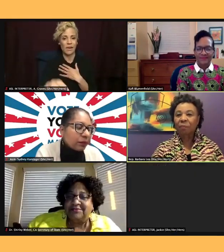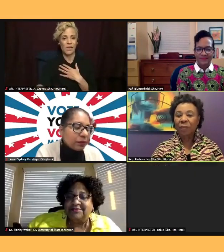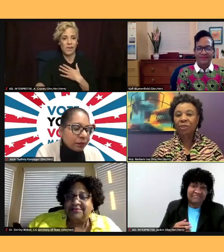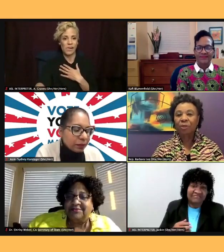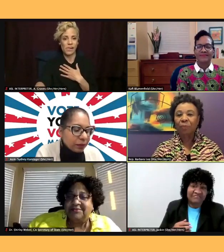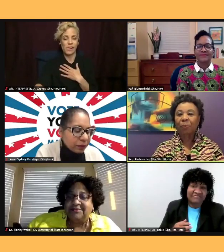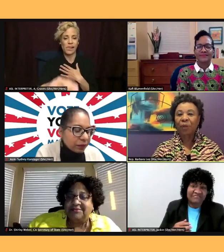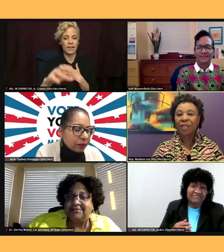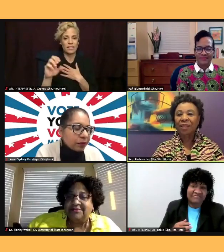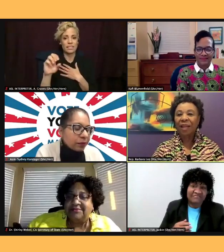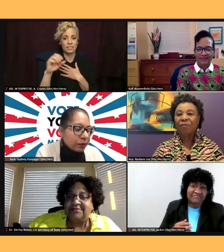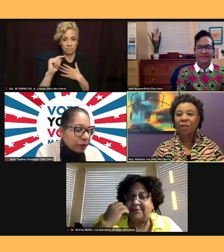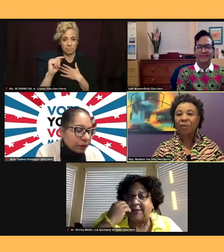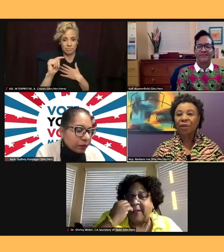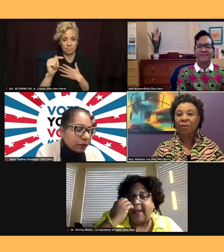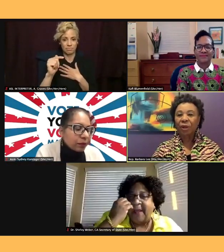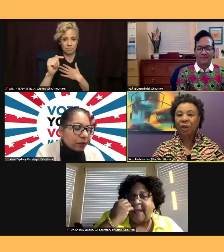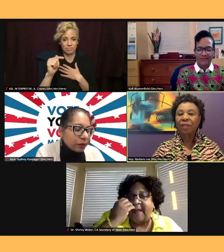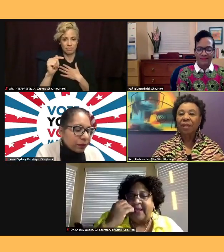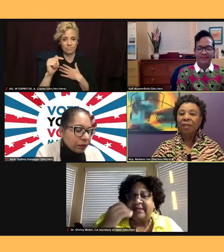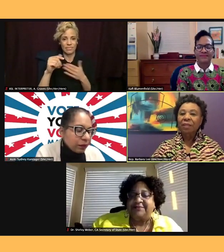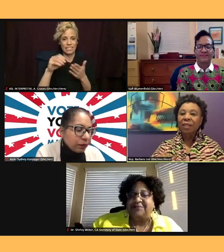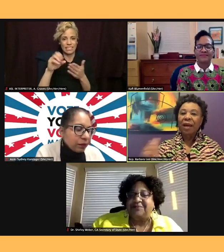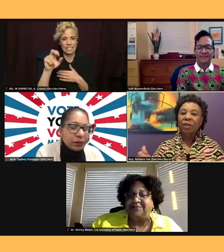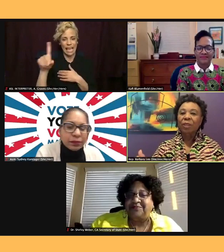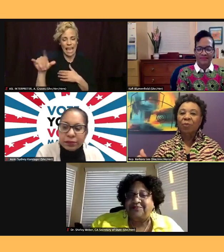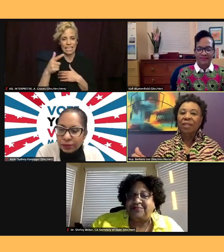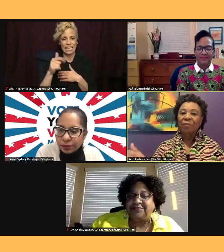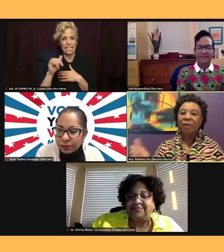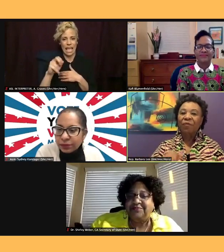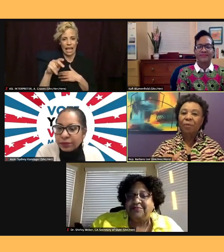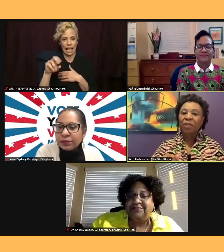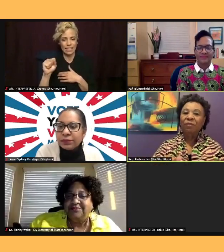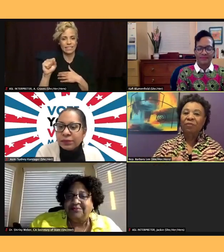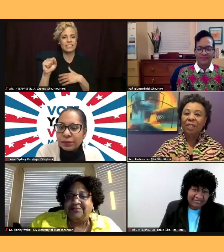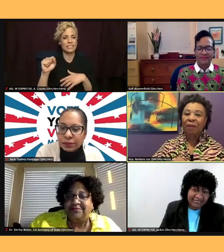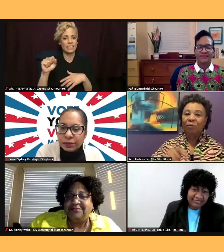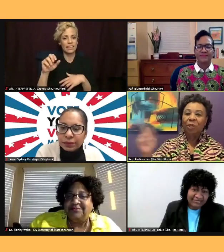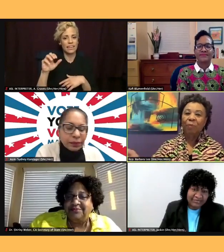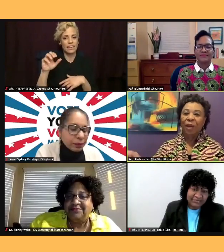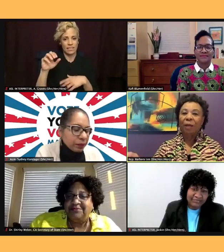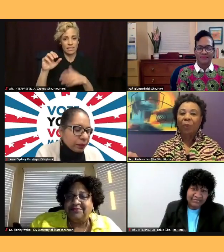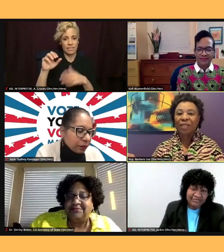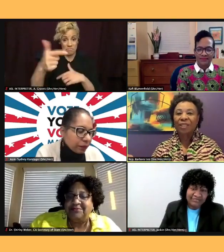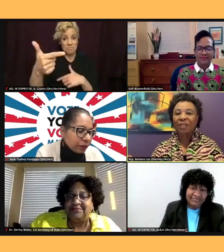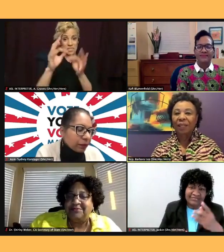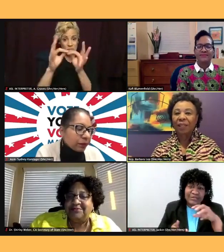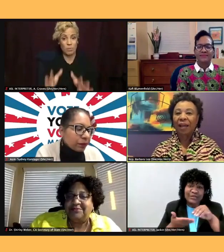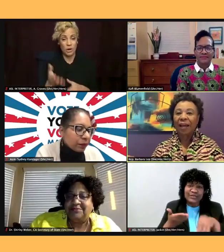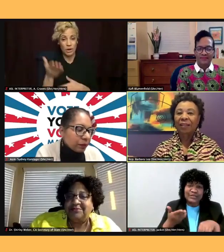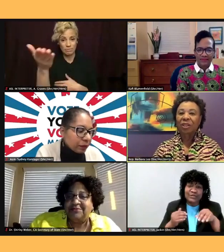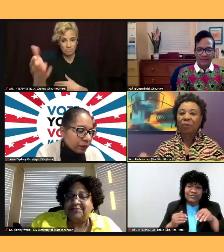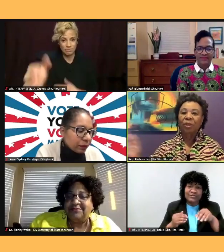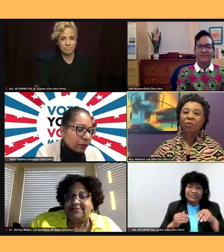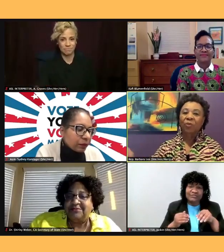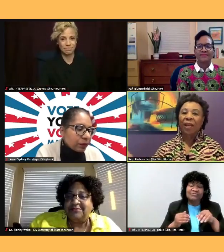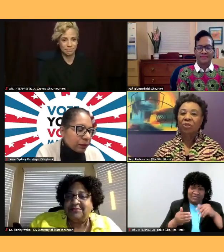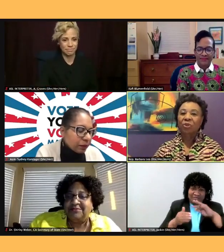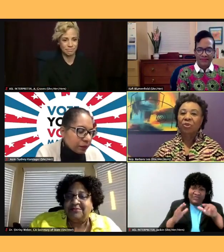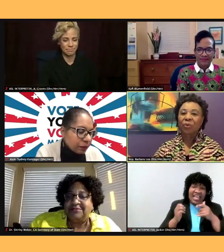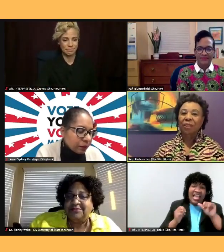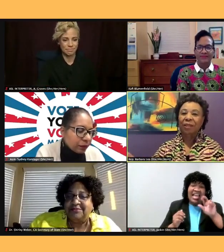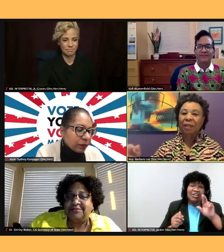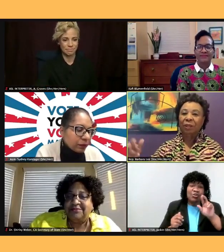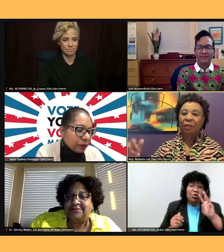president, African-American woman. Sandra Swanson, my former chief of staff was student body president at Laney College, and Wilson Riles Jr. was a